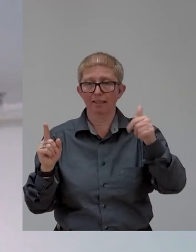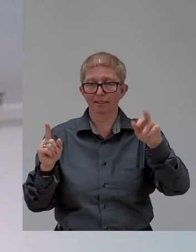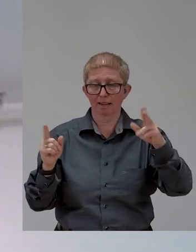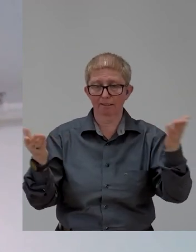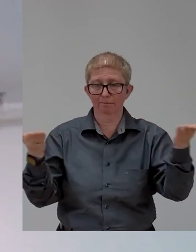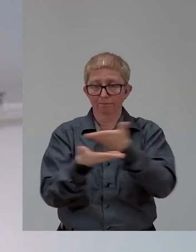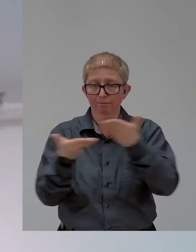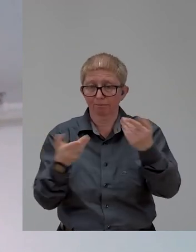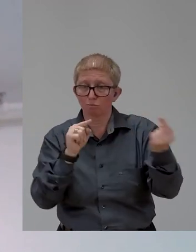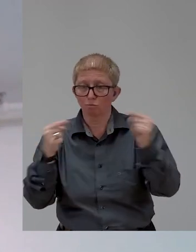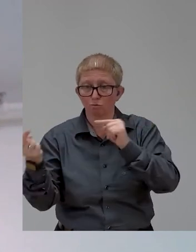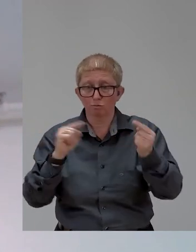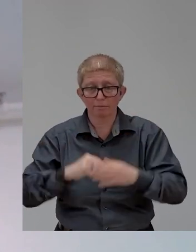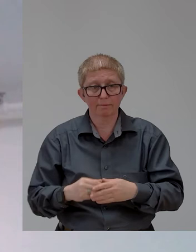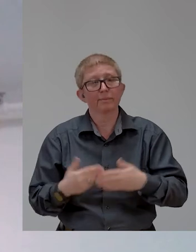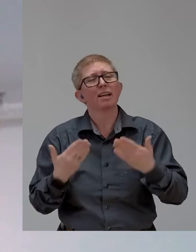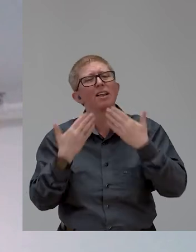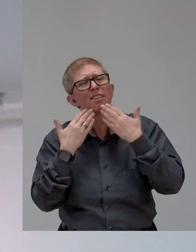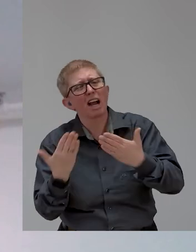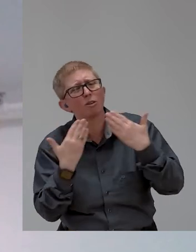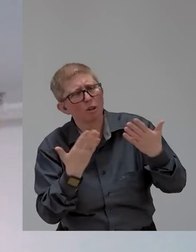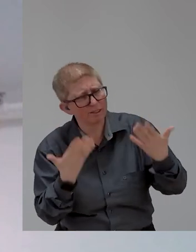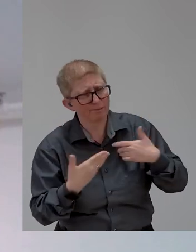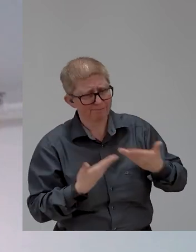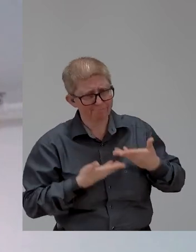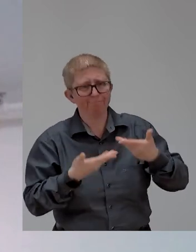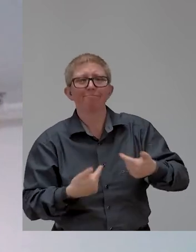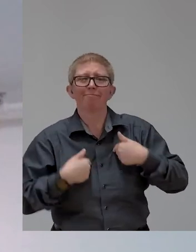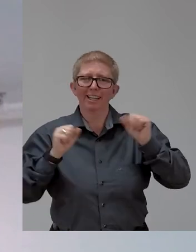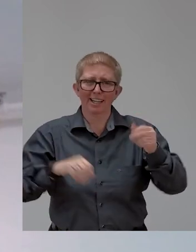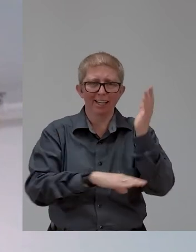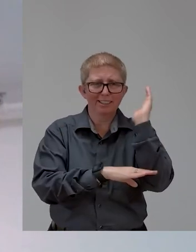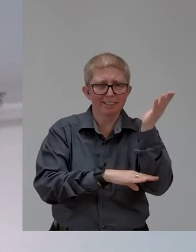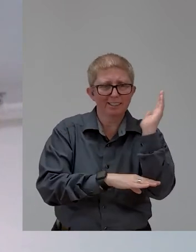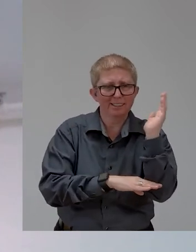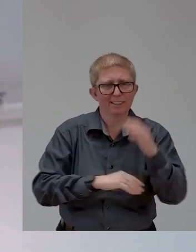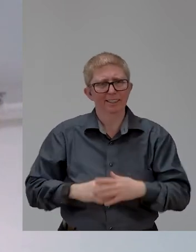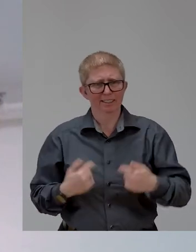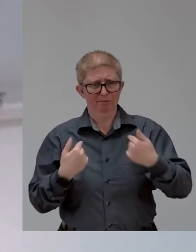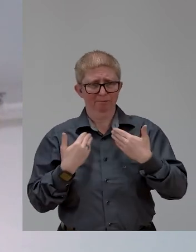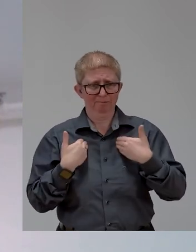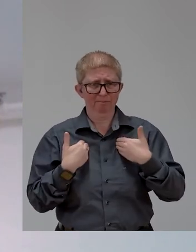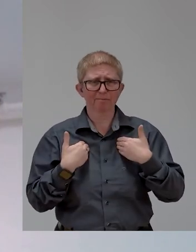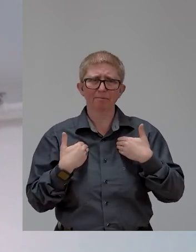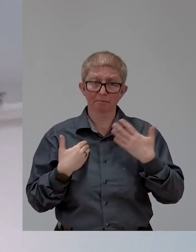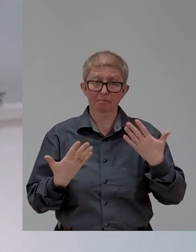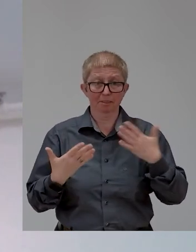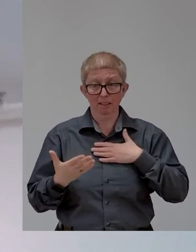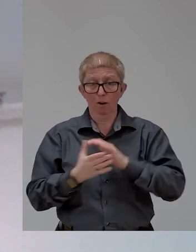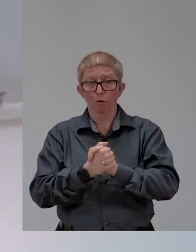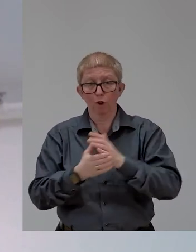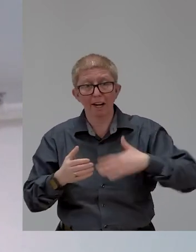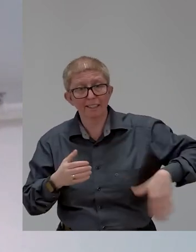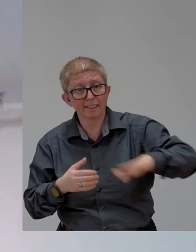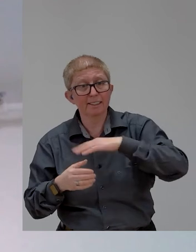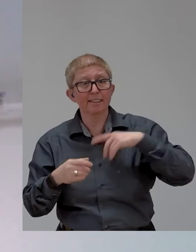Thank you ever so much for having me. I've been fortunate enough to try and support my friends at Xero since